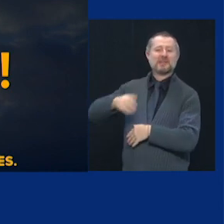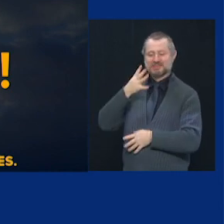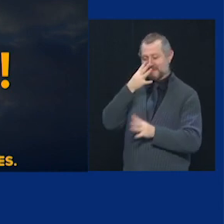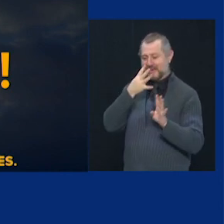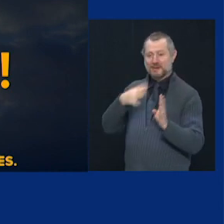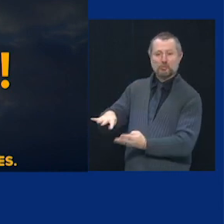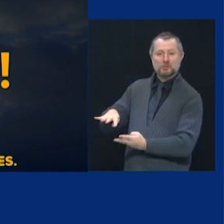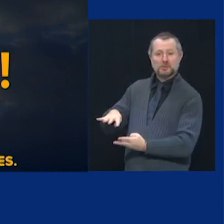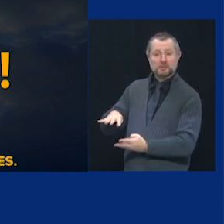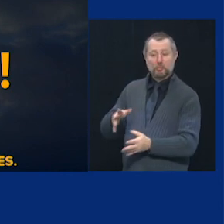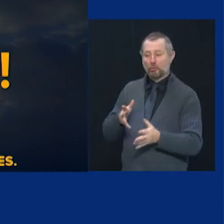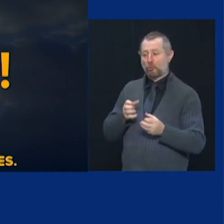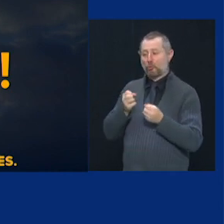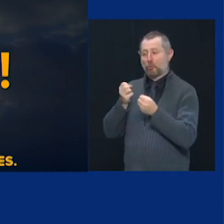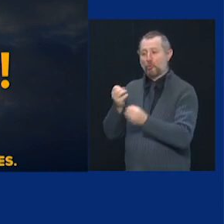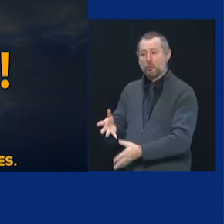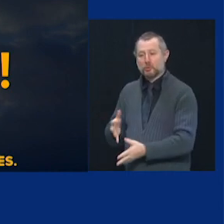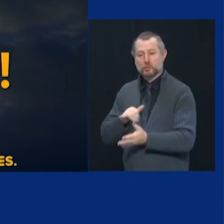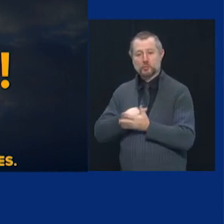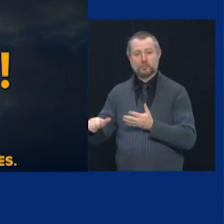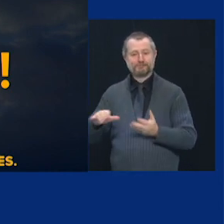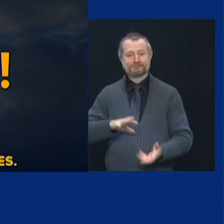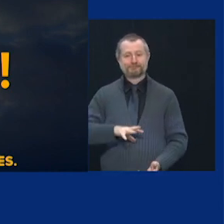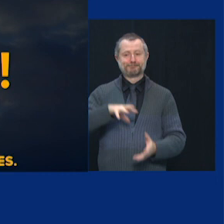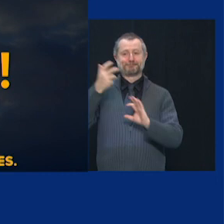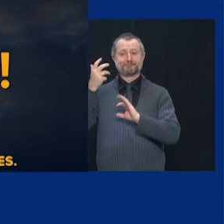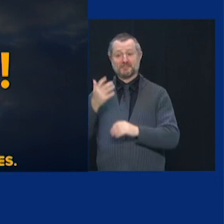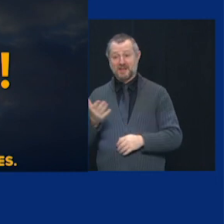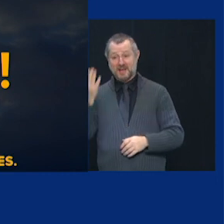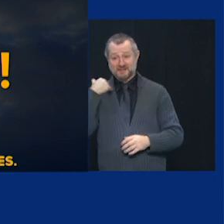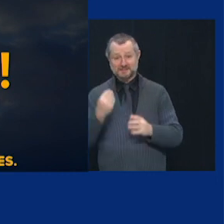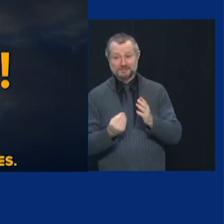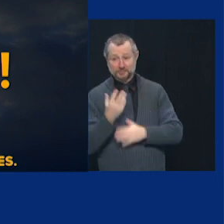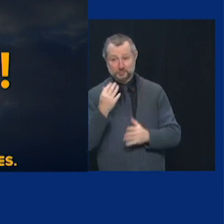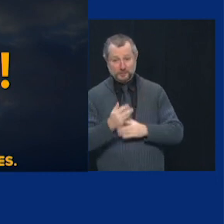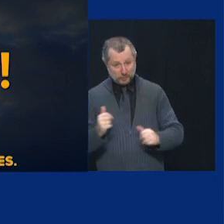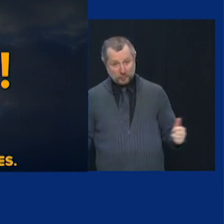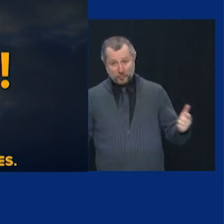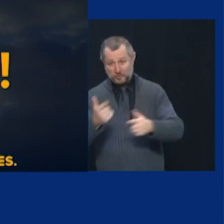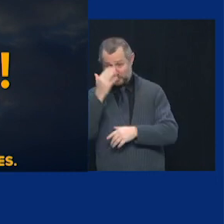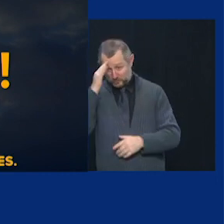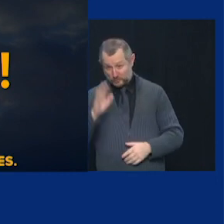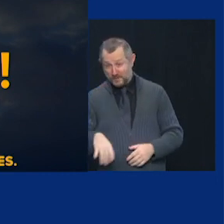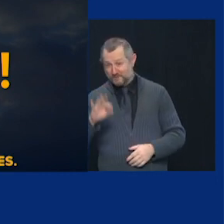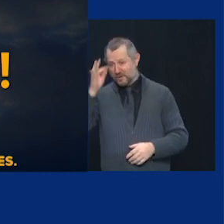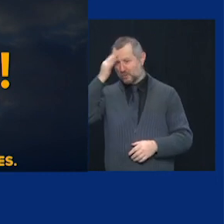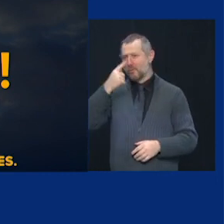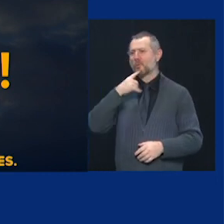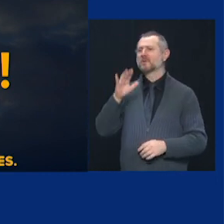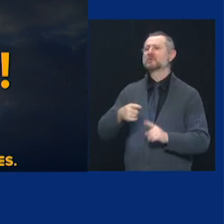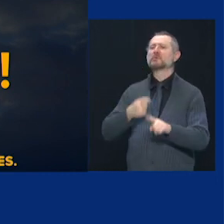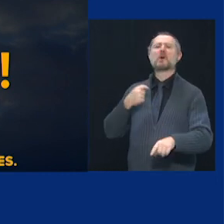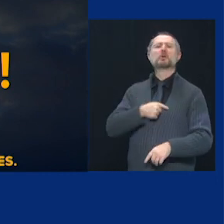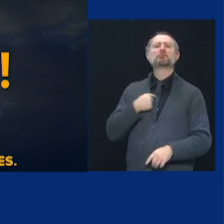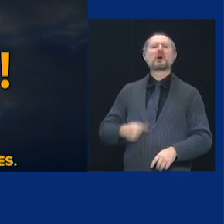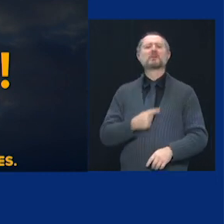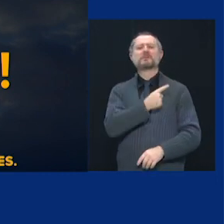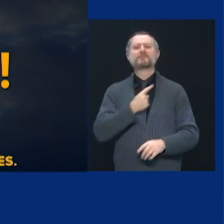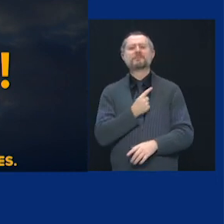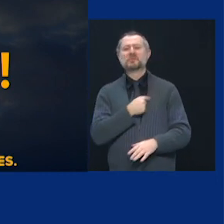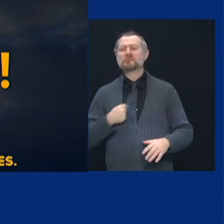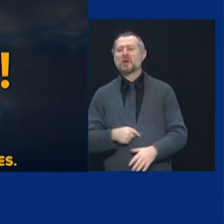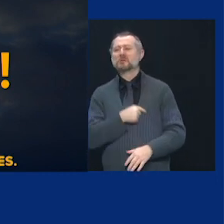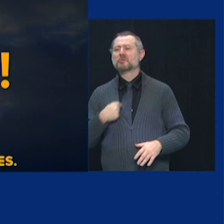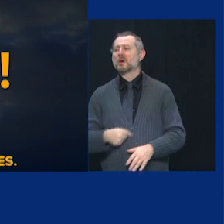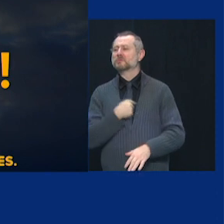We were all there in the spring when the federal government was saying, the virus is coming from China. It's coming from China. A few cases